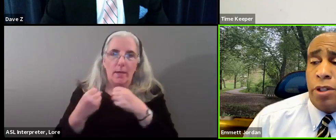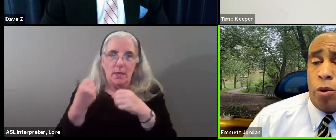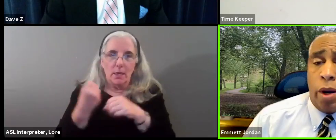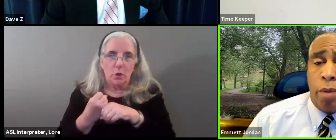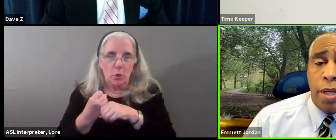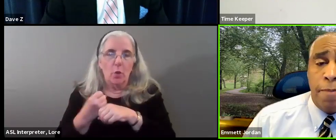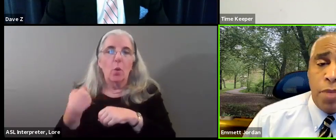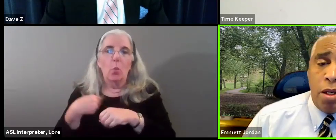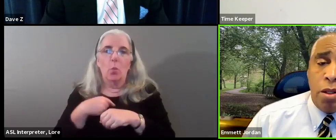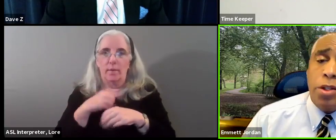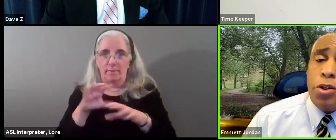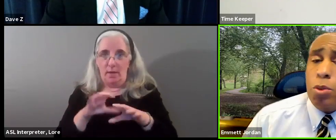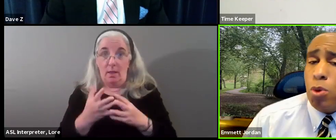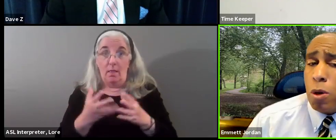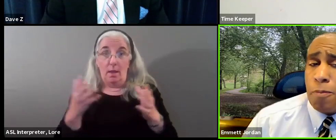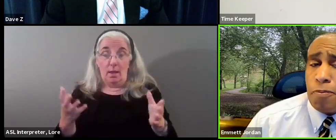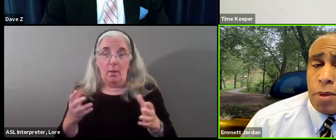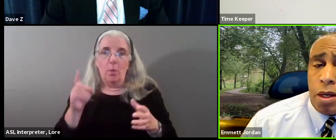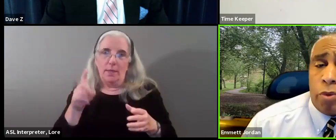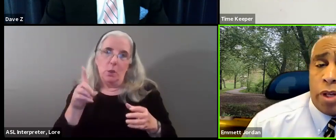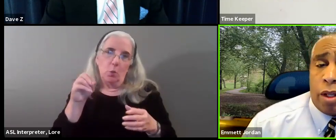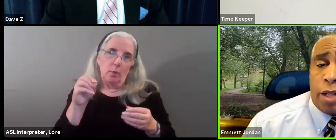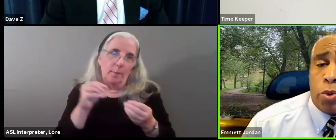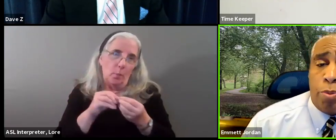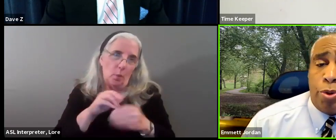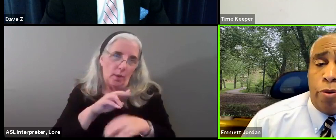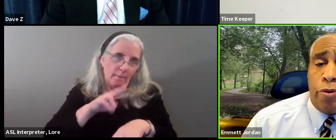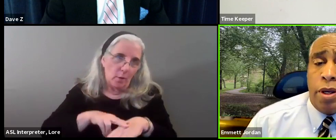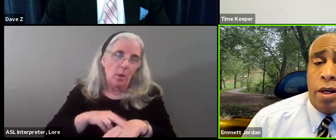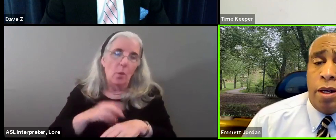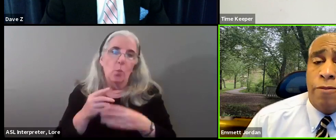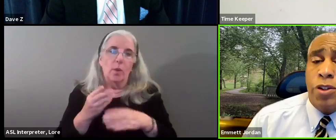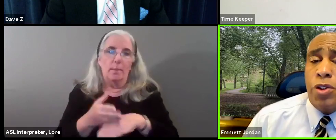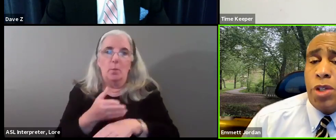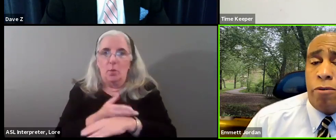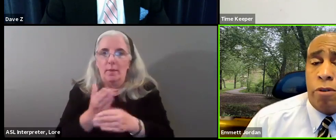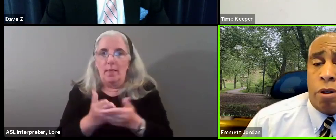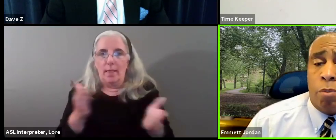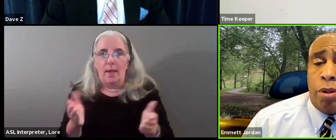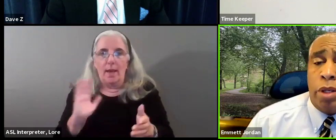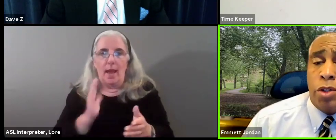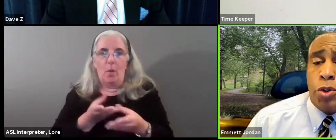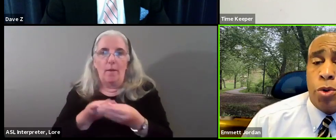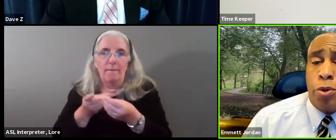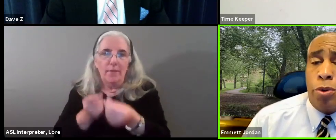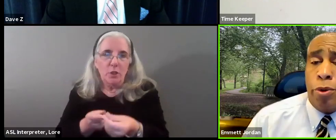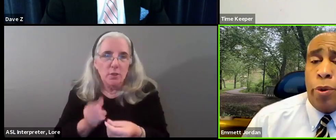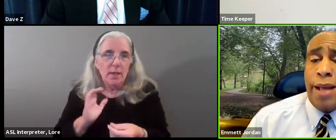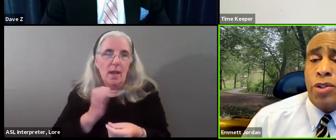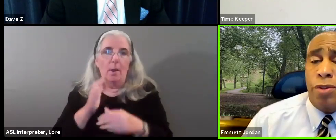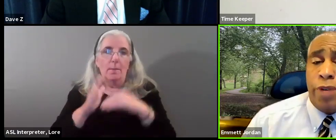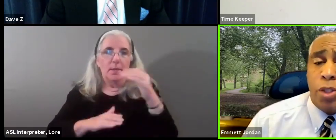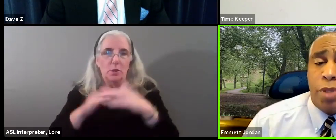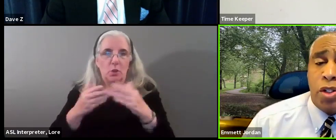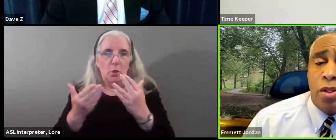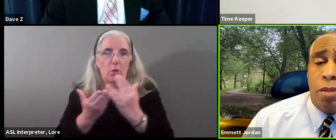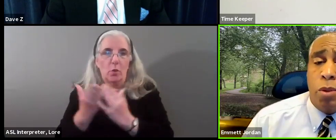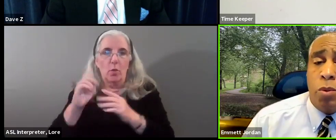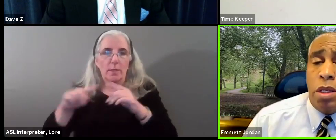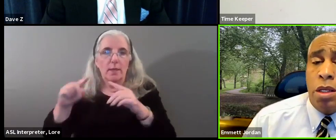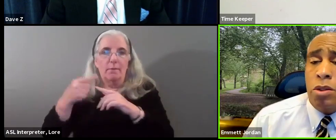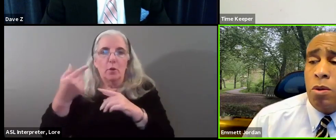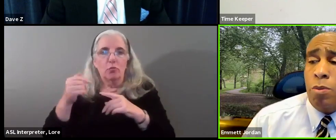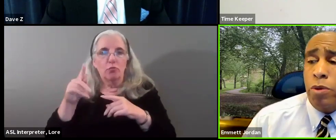have done quite a bit. We need to do more. We've done a lot to improve the efficiency of our buildings through grants and investments,